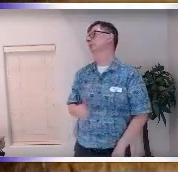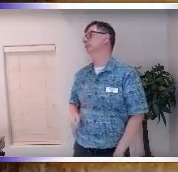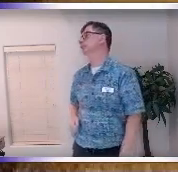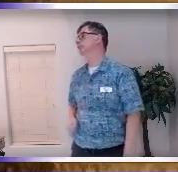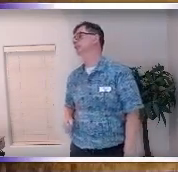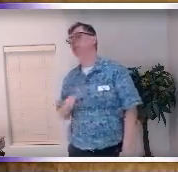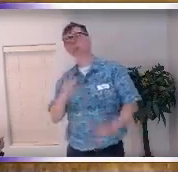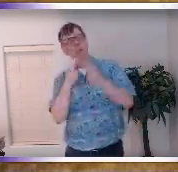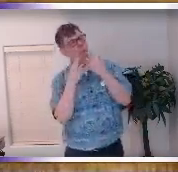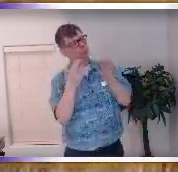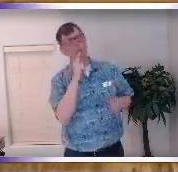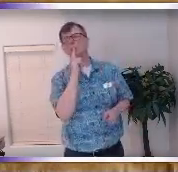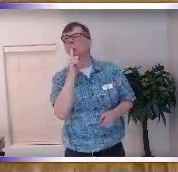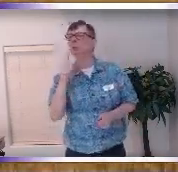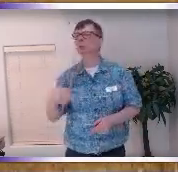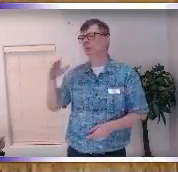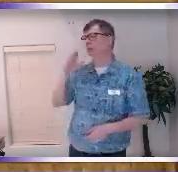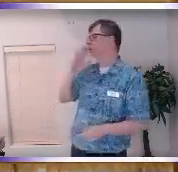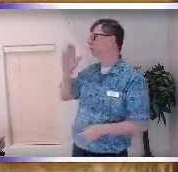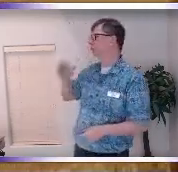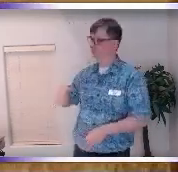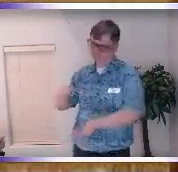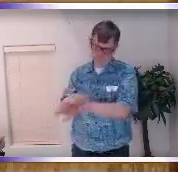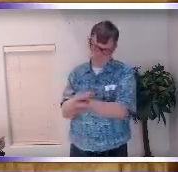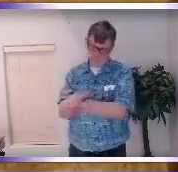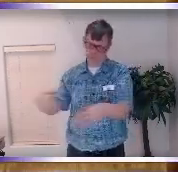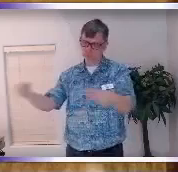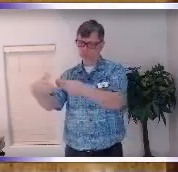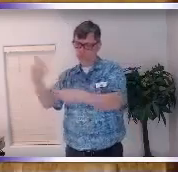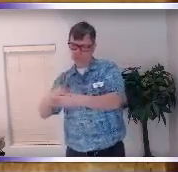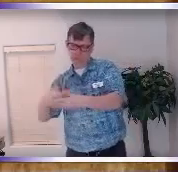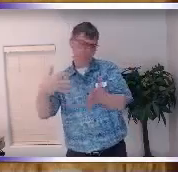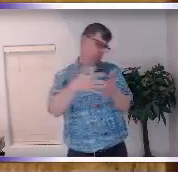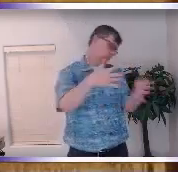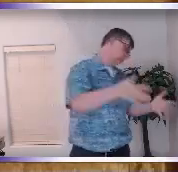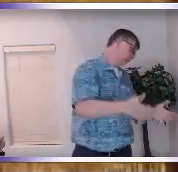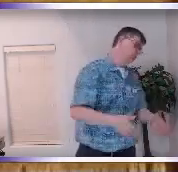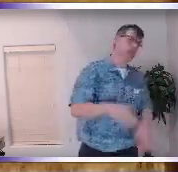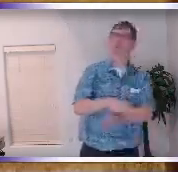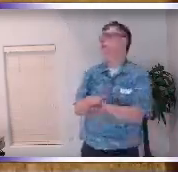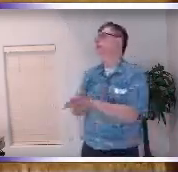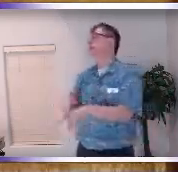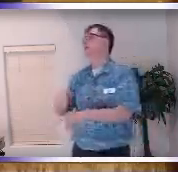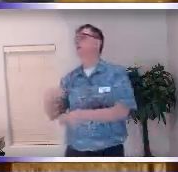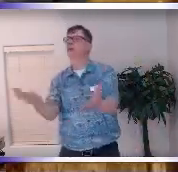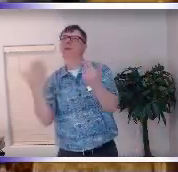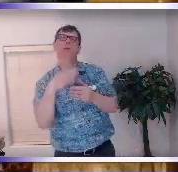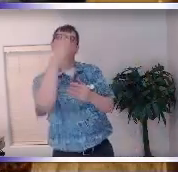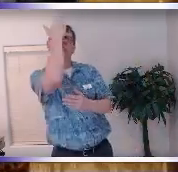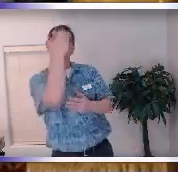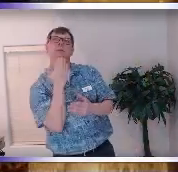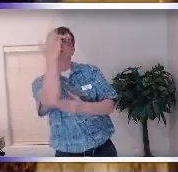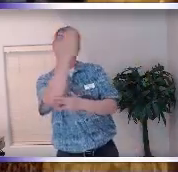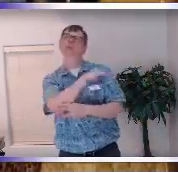want to whisper or mention but the healing starts within and when we start that healing we bring the sacred to our everyday